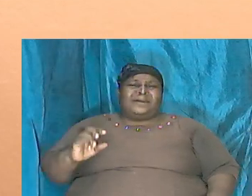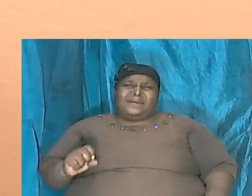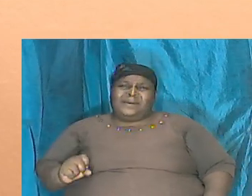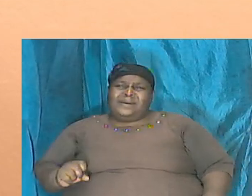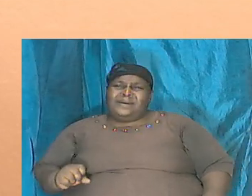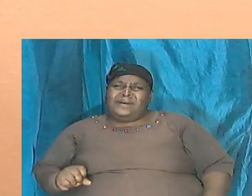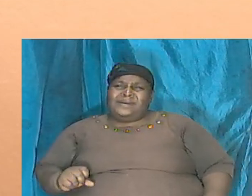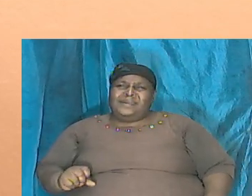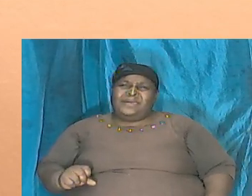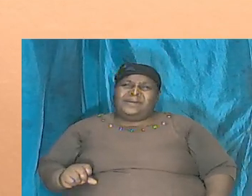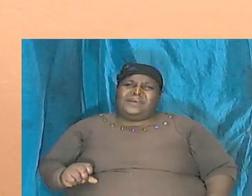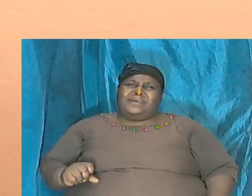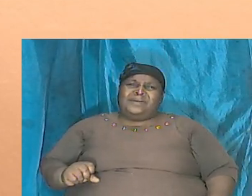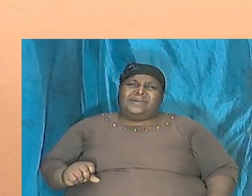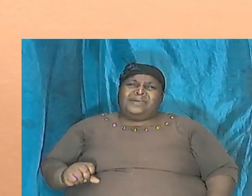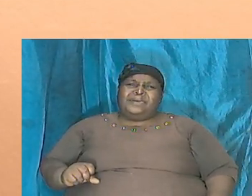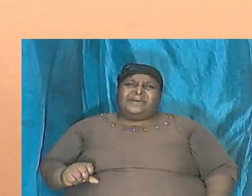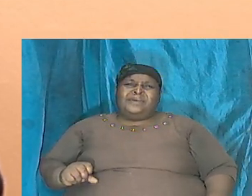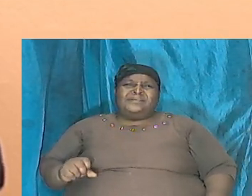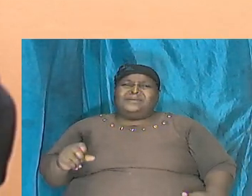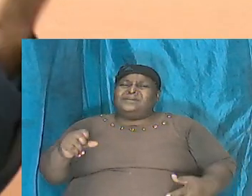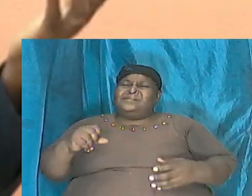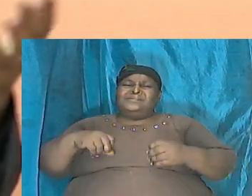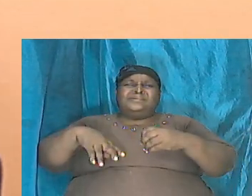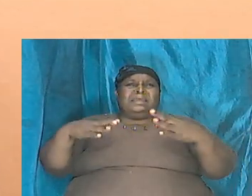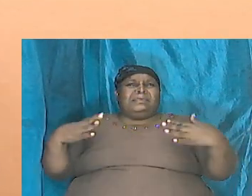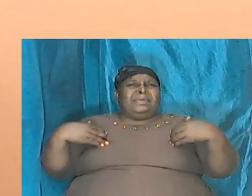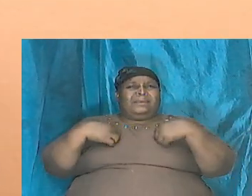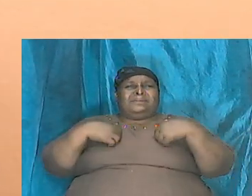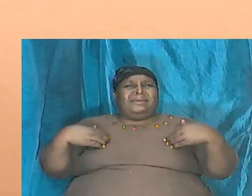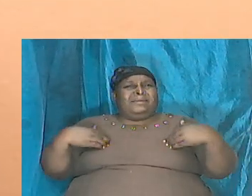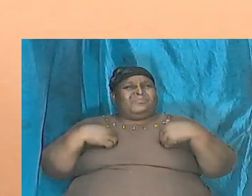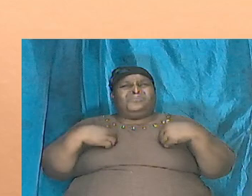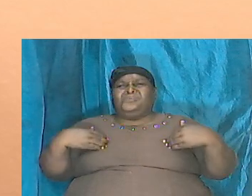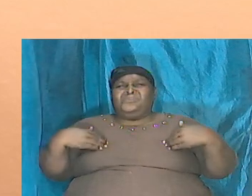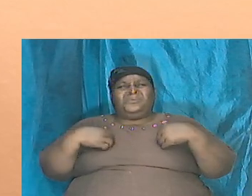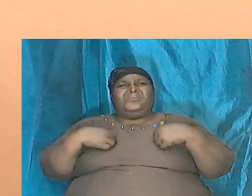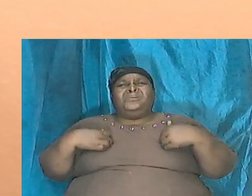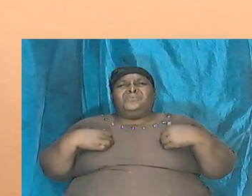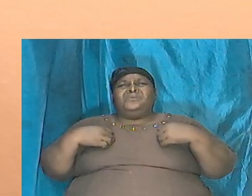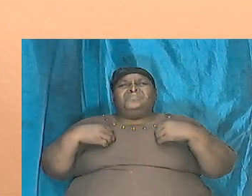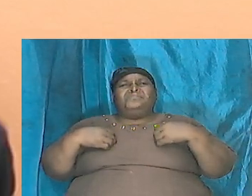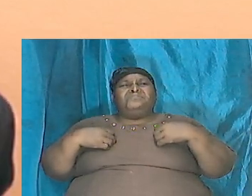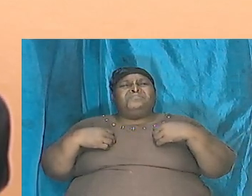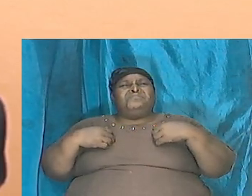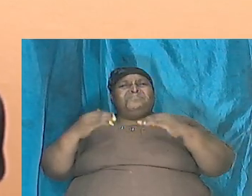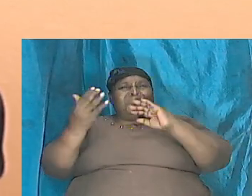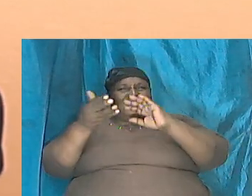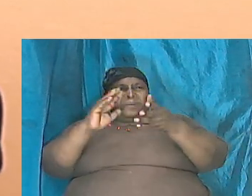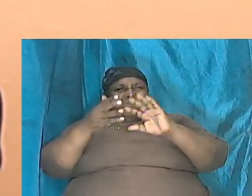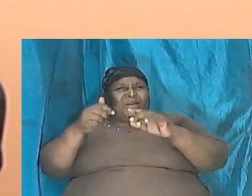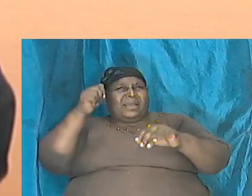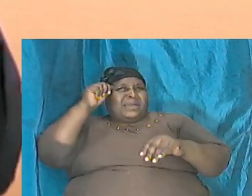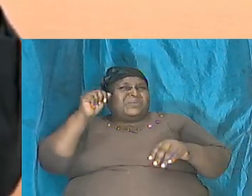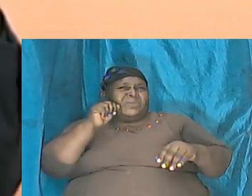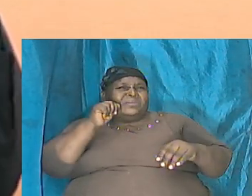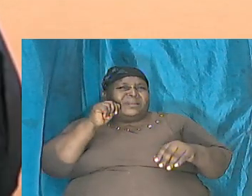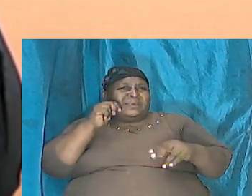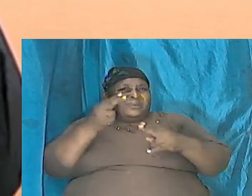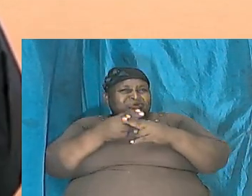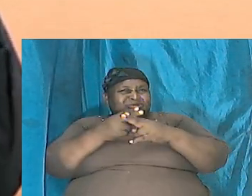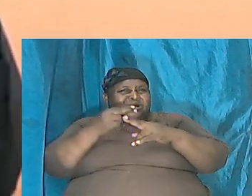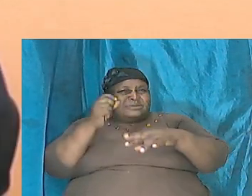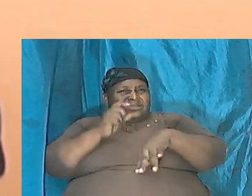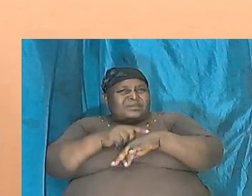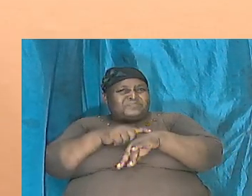half the dinosaur wouldn't become an adult in such a short time so that the skeptics